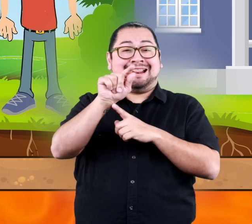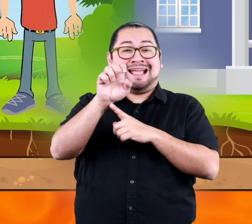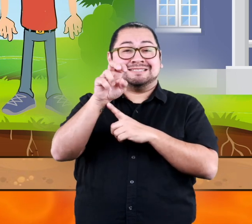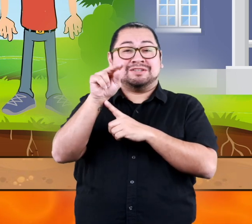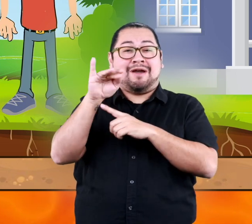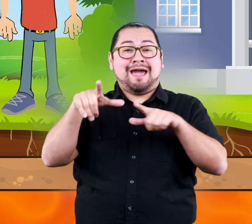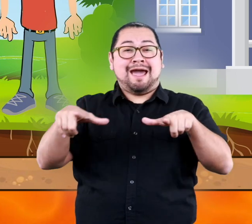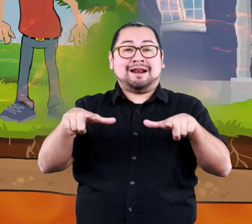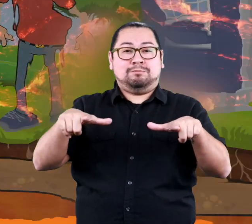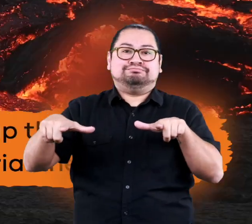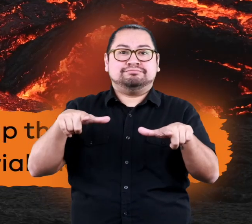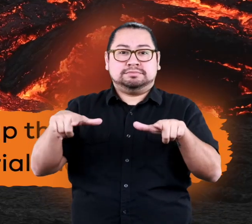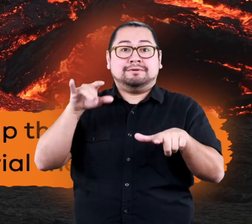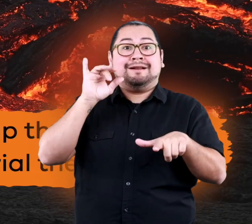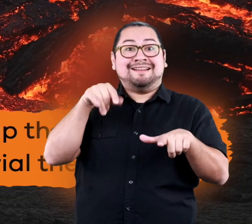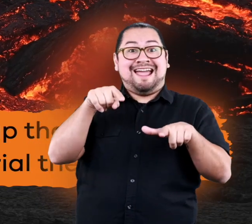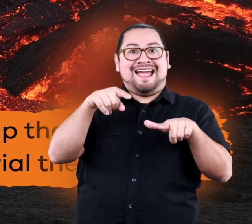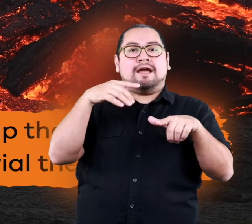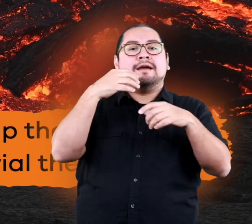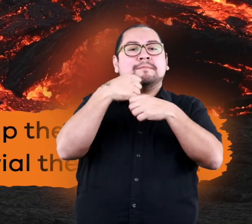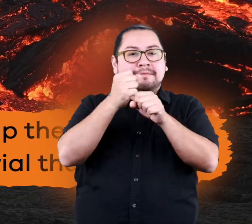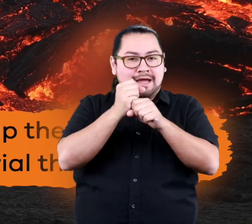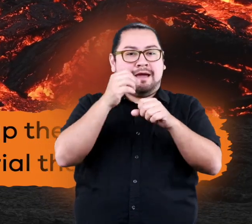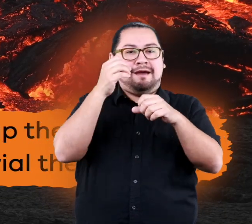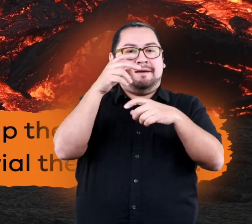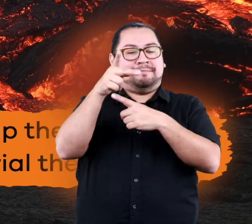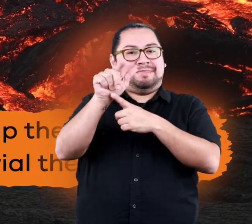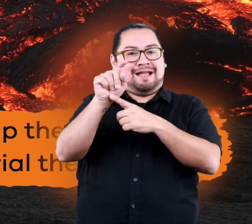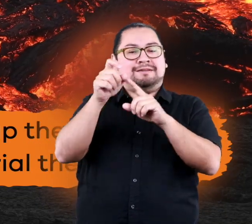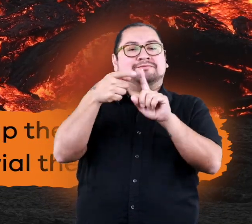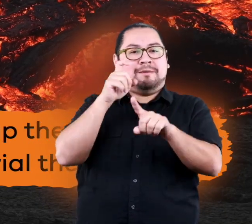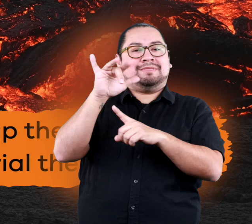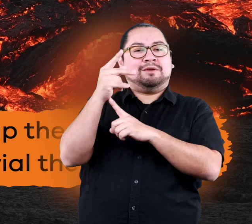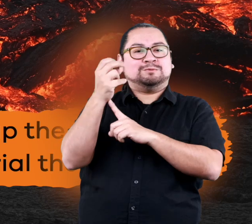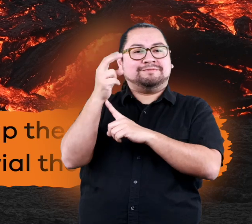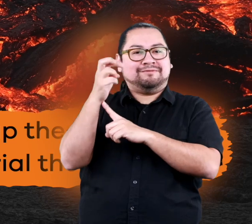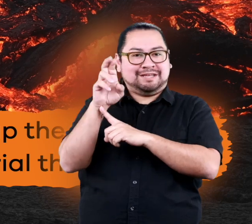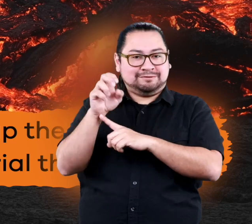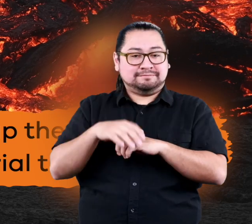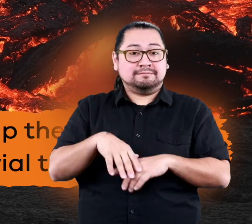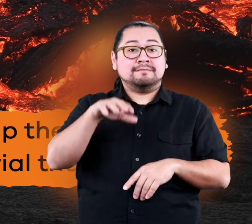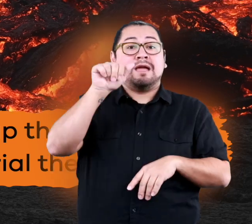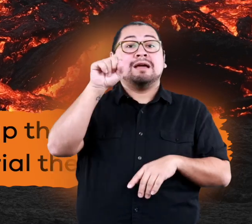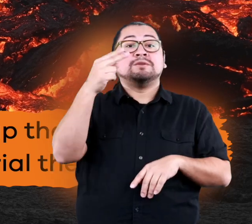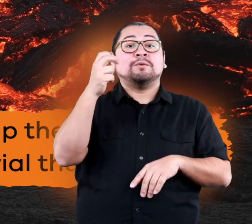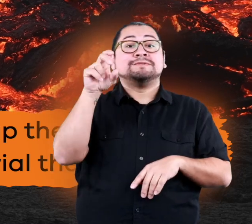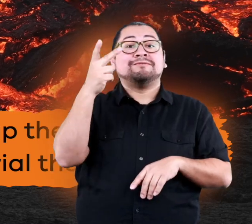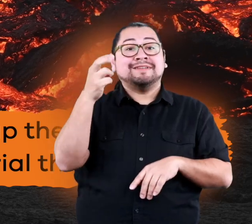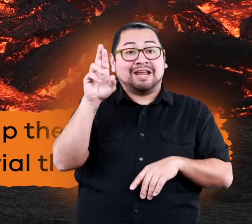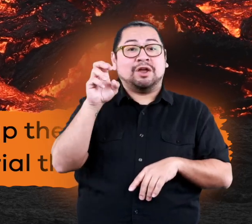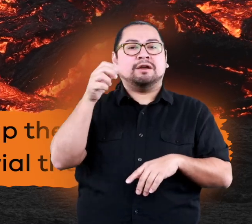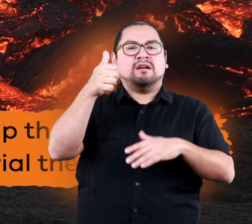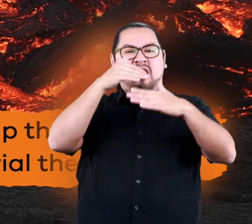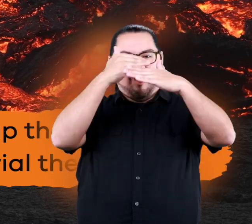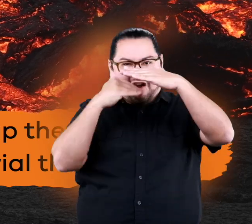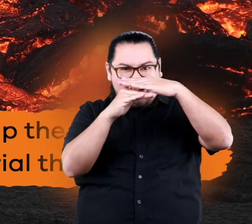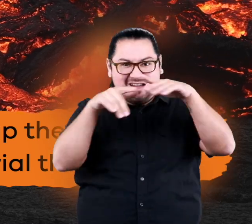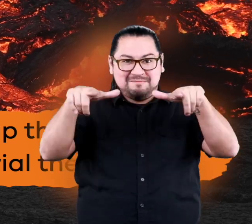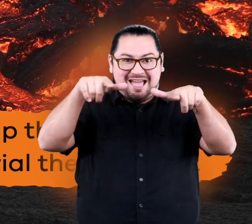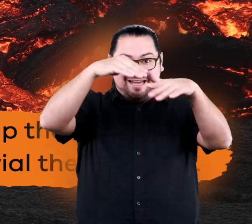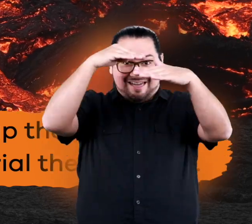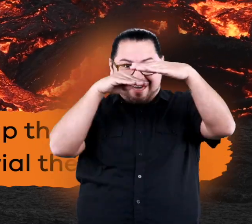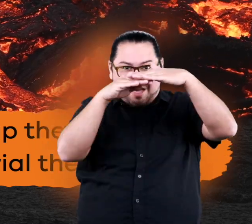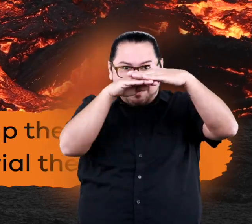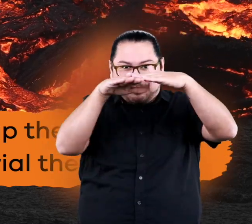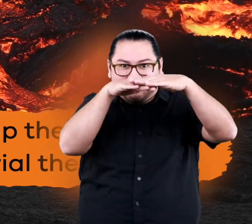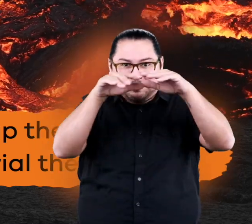plate tectonics? The lithosphere is what makes up the plates, and the asthenosphere is the material they